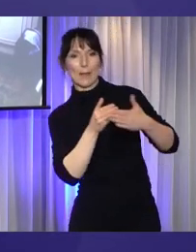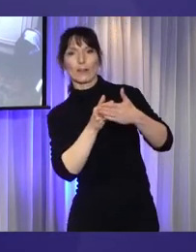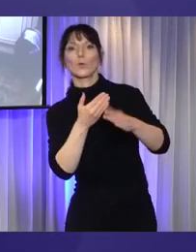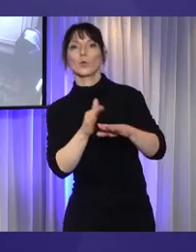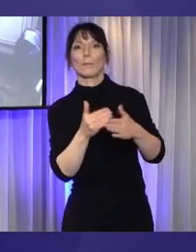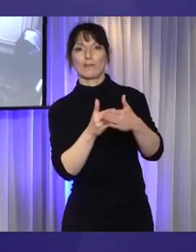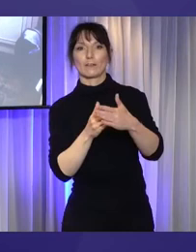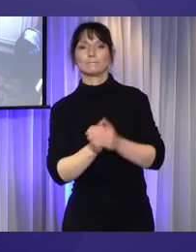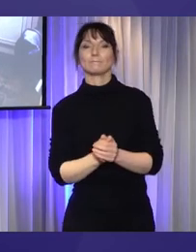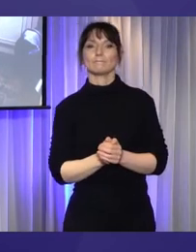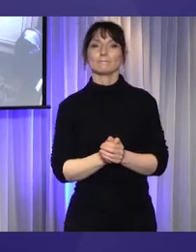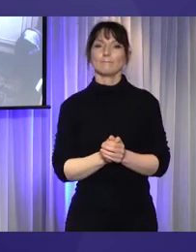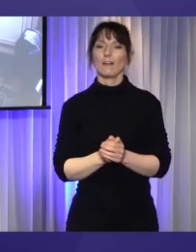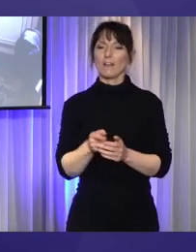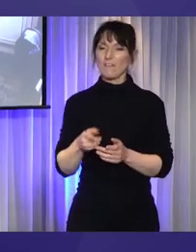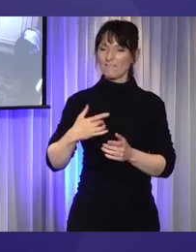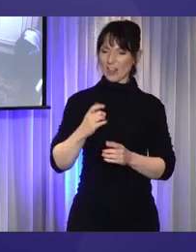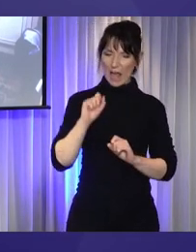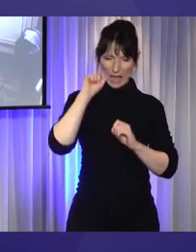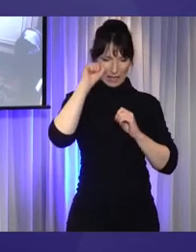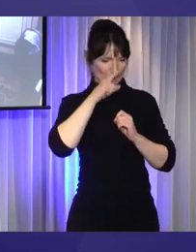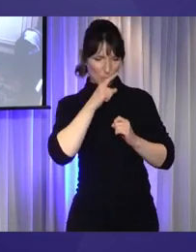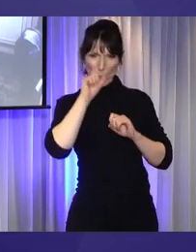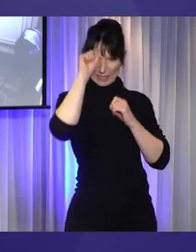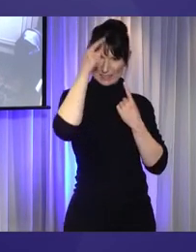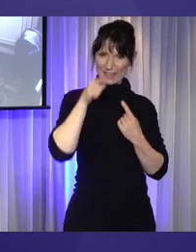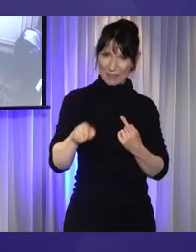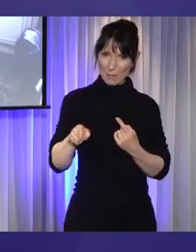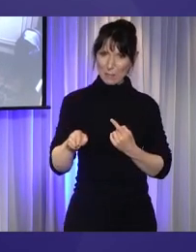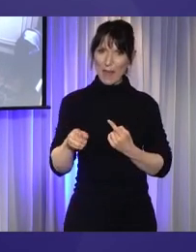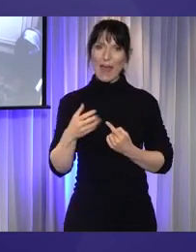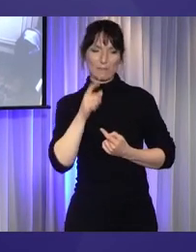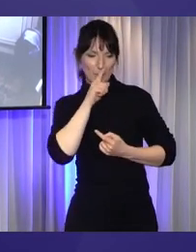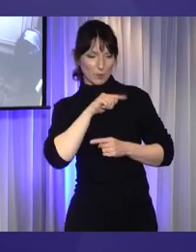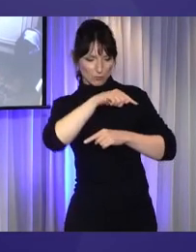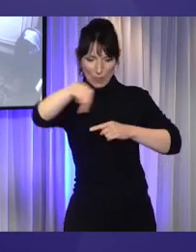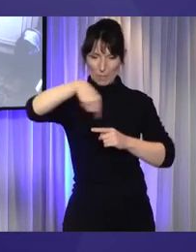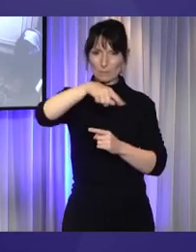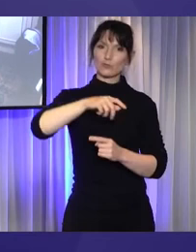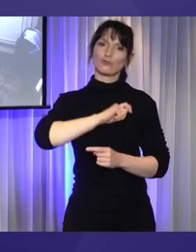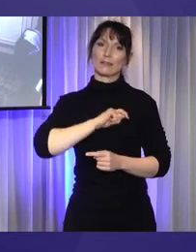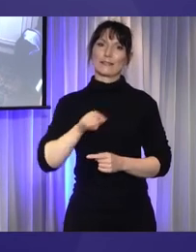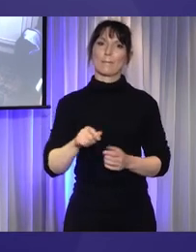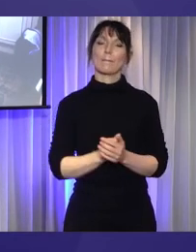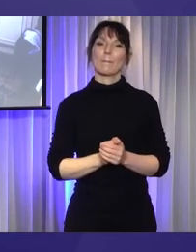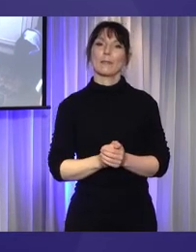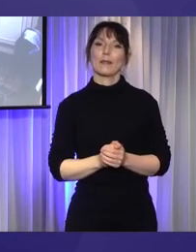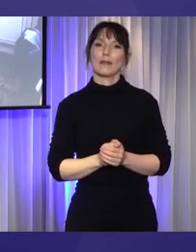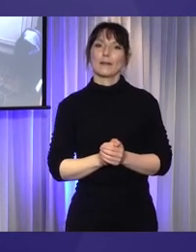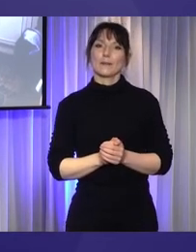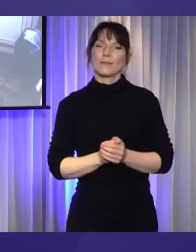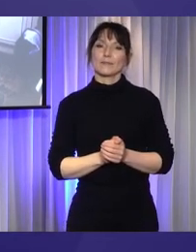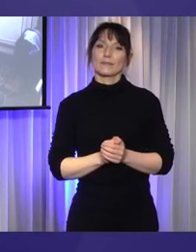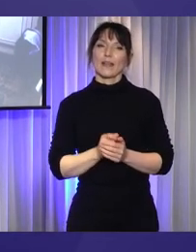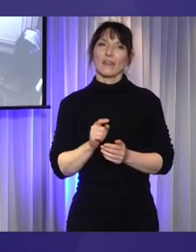support where they are understood and are supported by people they trust in a culturally responsive way. This is